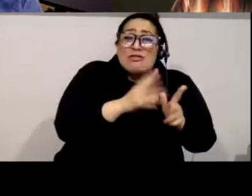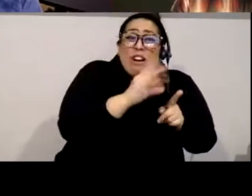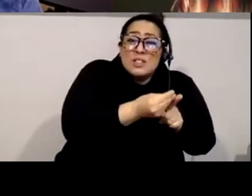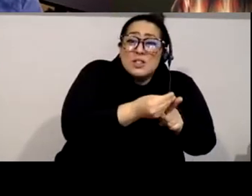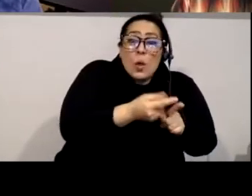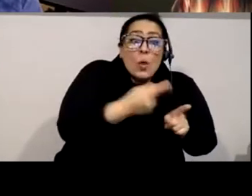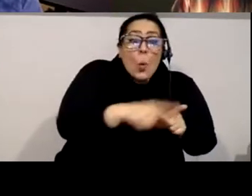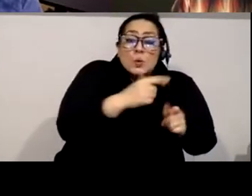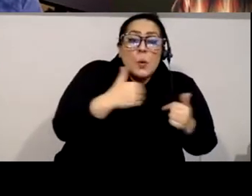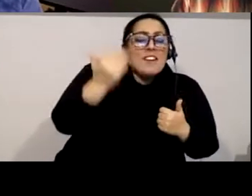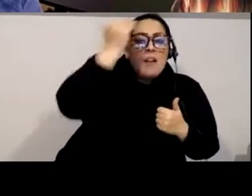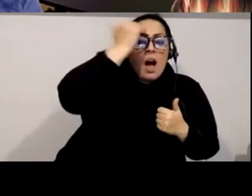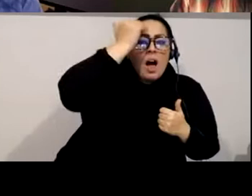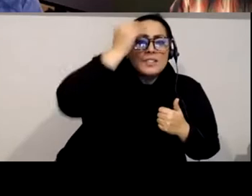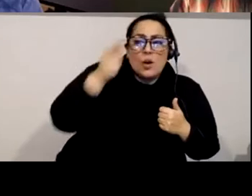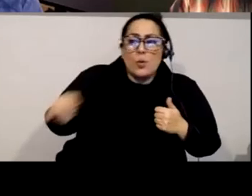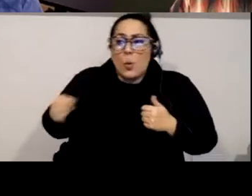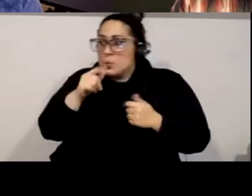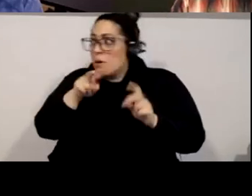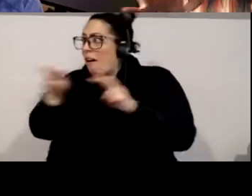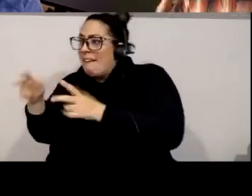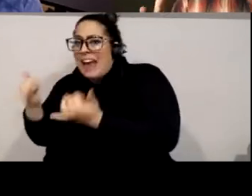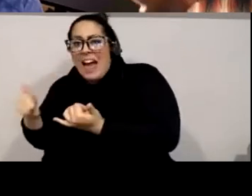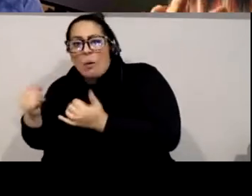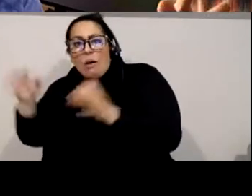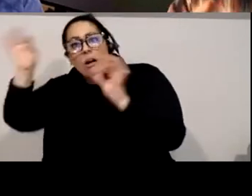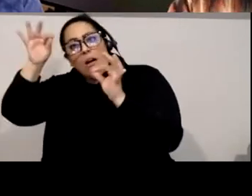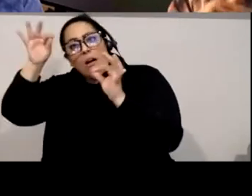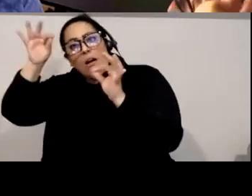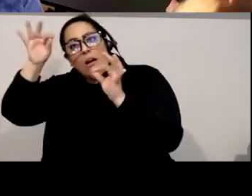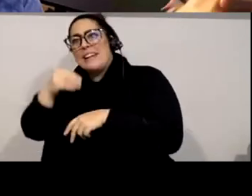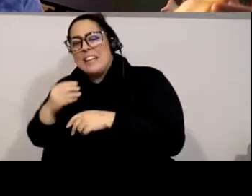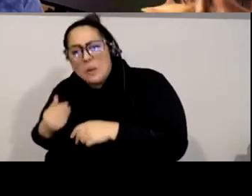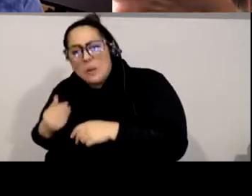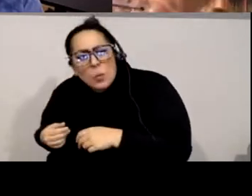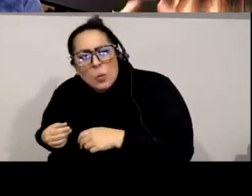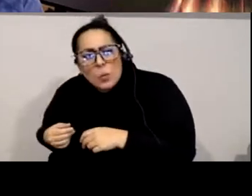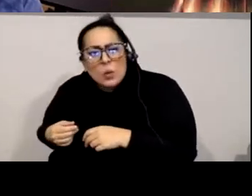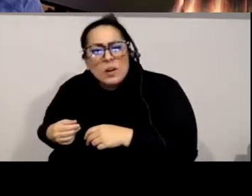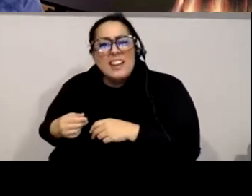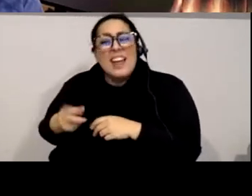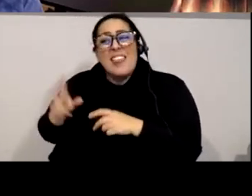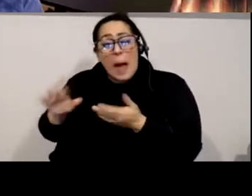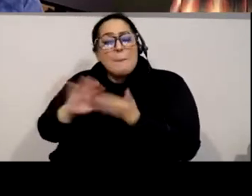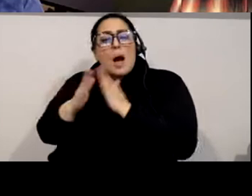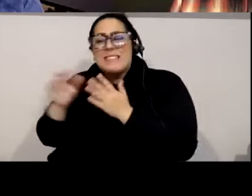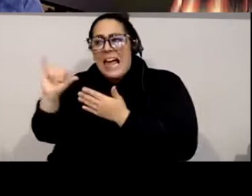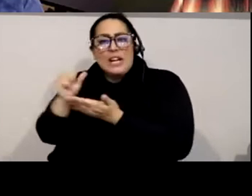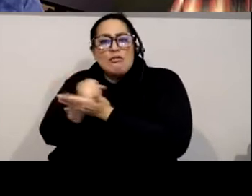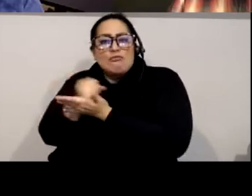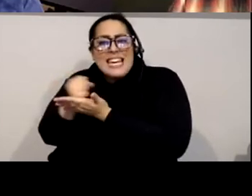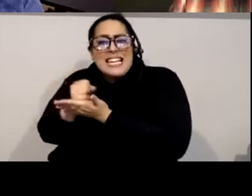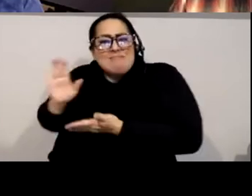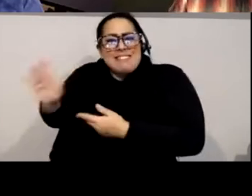that particular object is happening um but instead used to be able to further erase them right